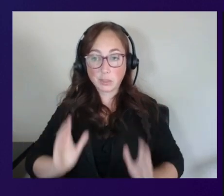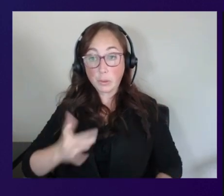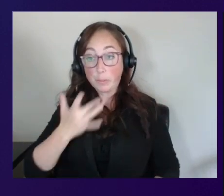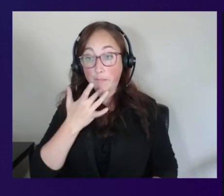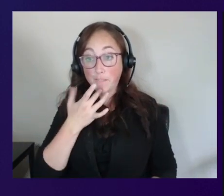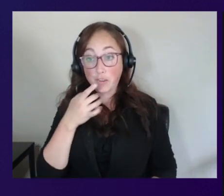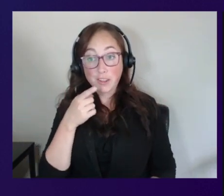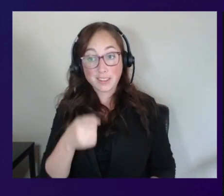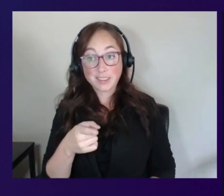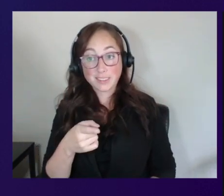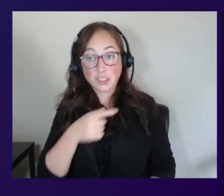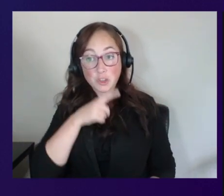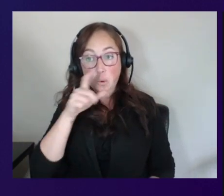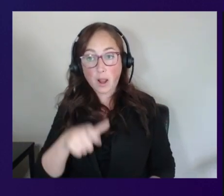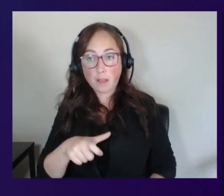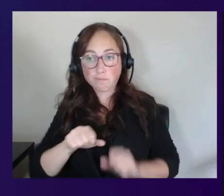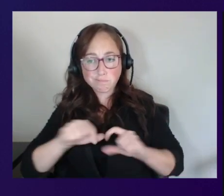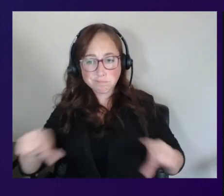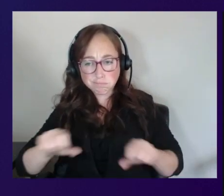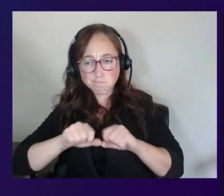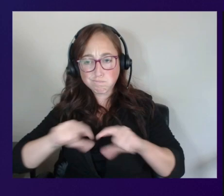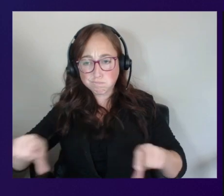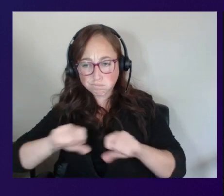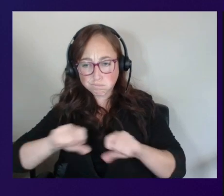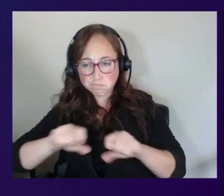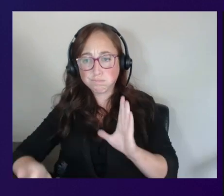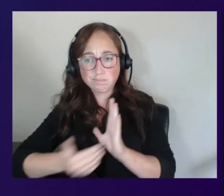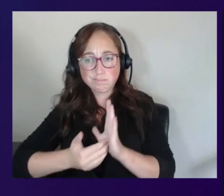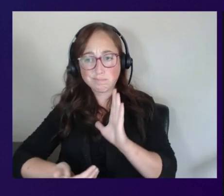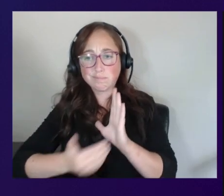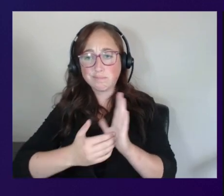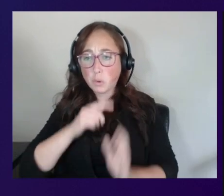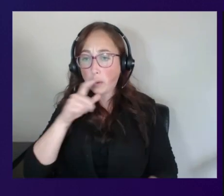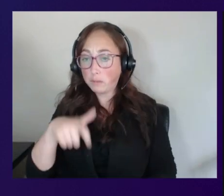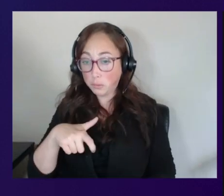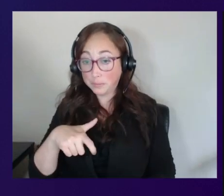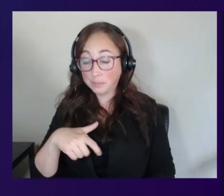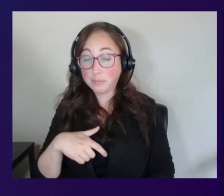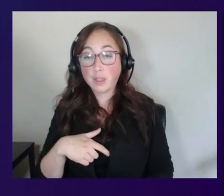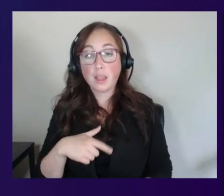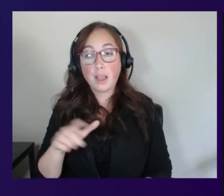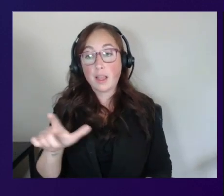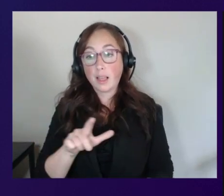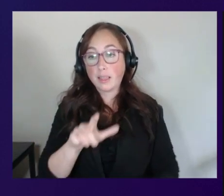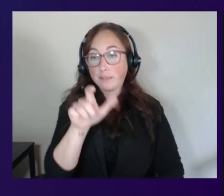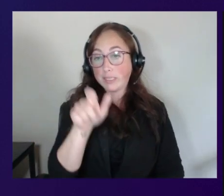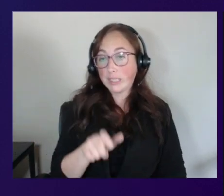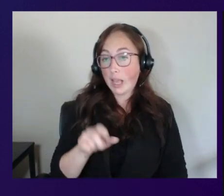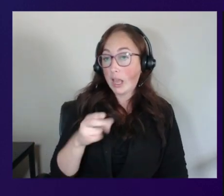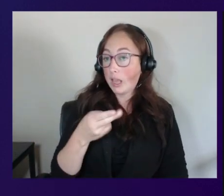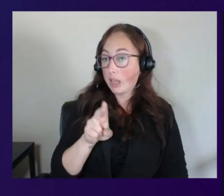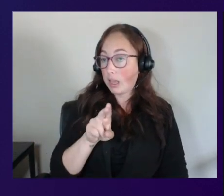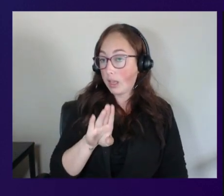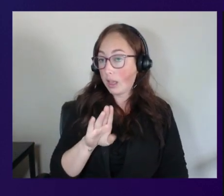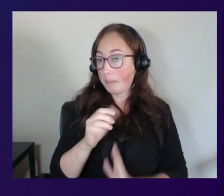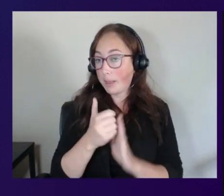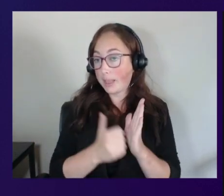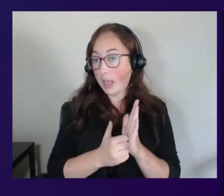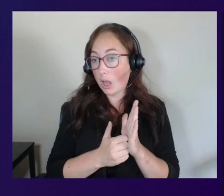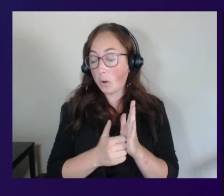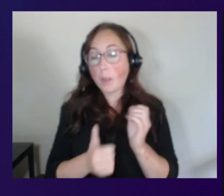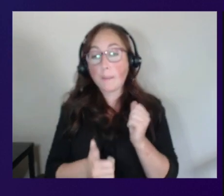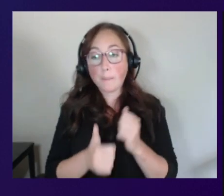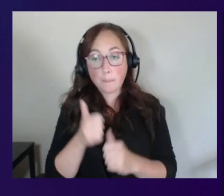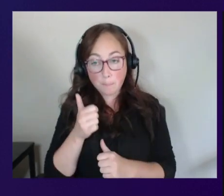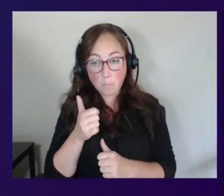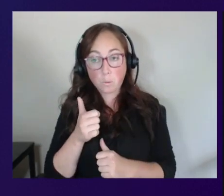to deploy this multiple times so on the left hand side here of the architecture is the hub account that's going to be where the majority of the